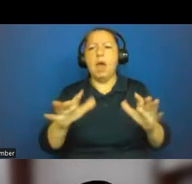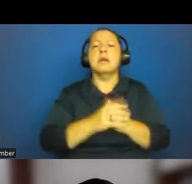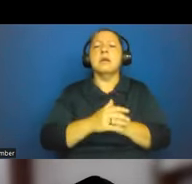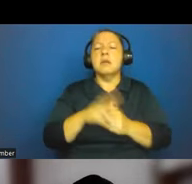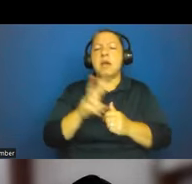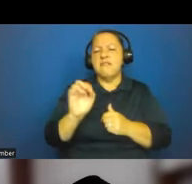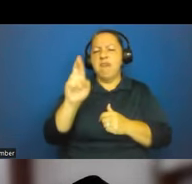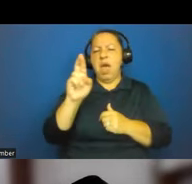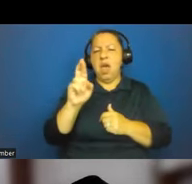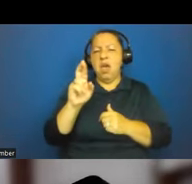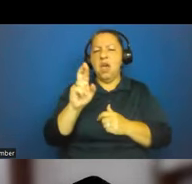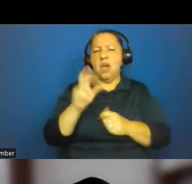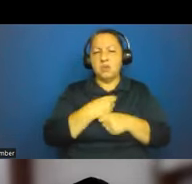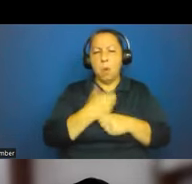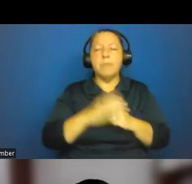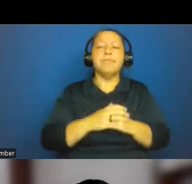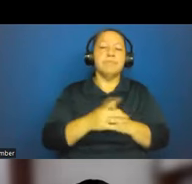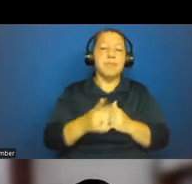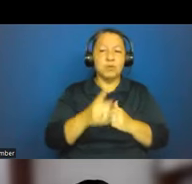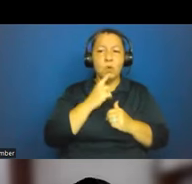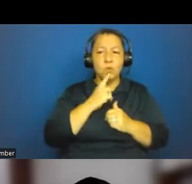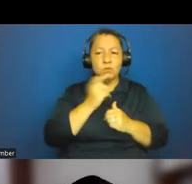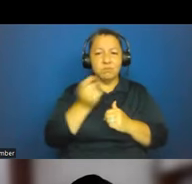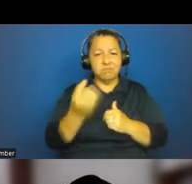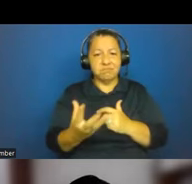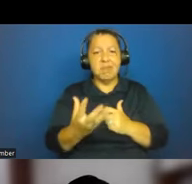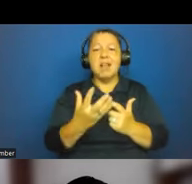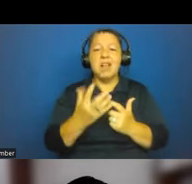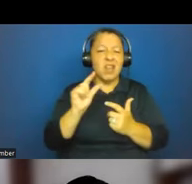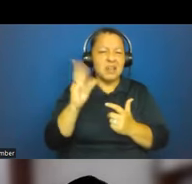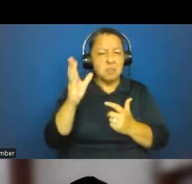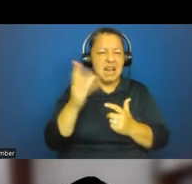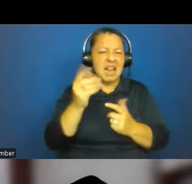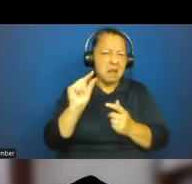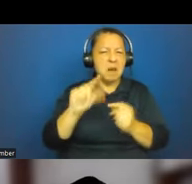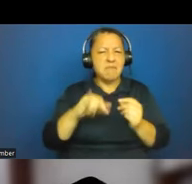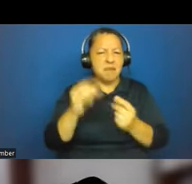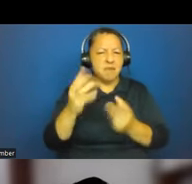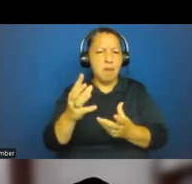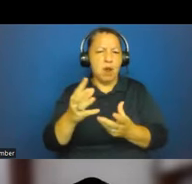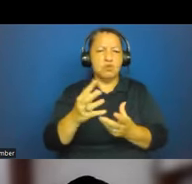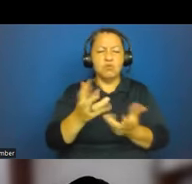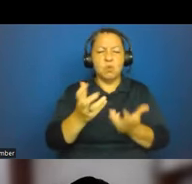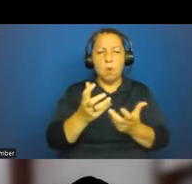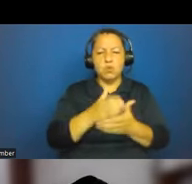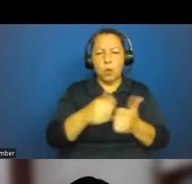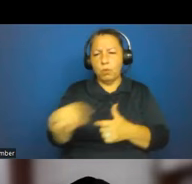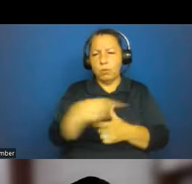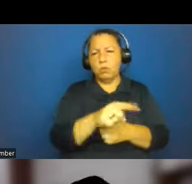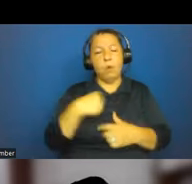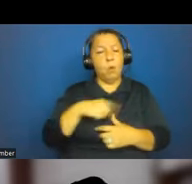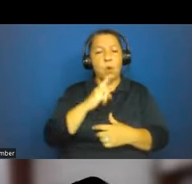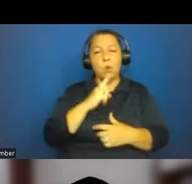systematic approach that we've taken to work in Mauritius, and I'd just like to present a little bit of that to you, if I may. We're very keen to